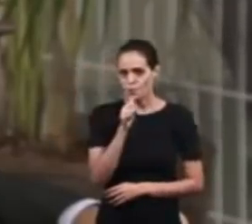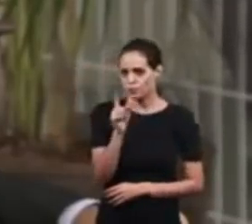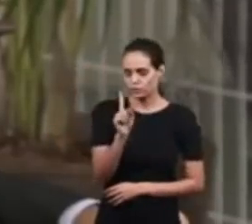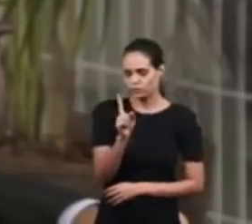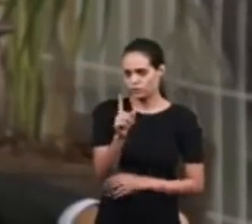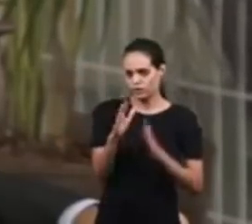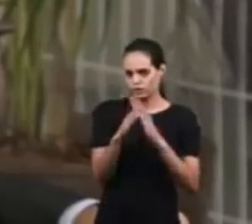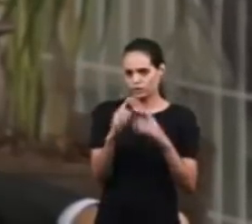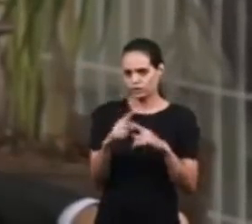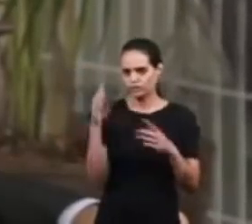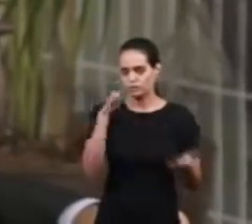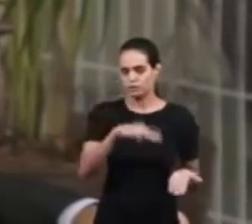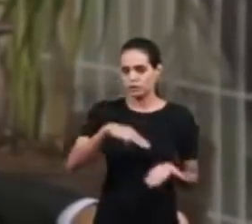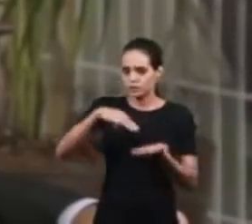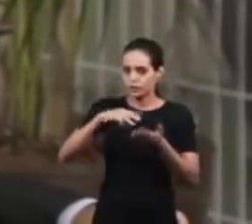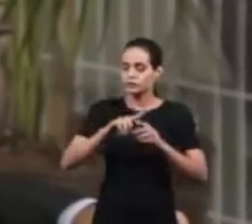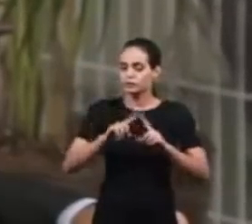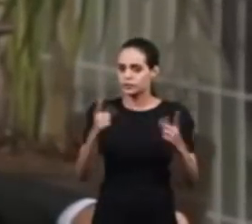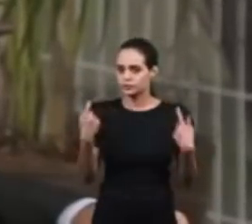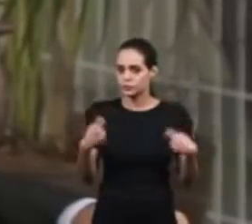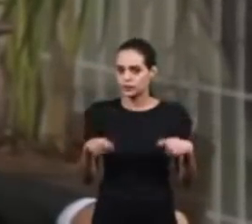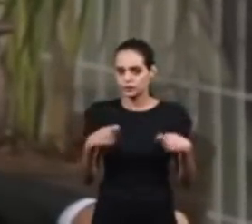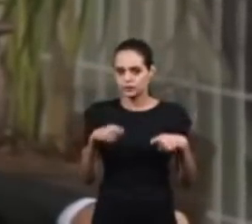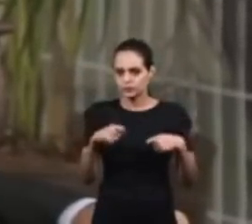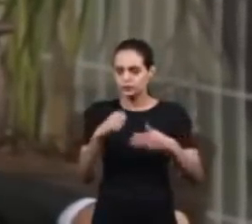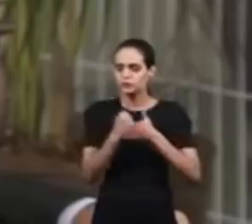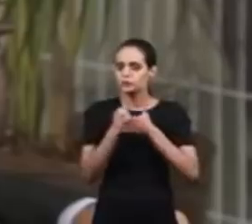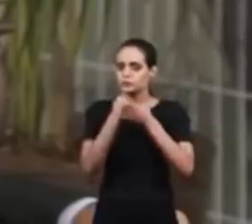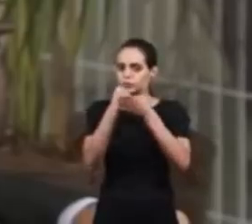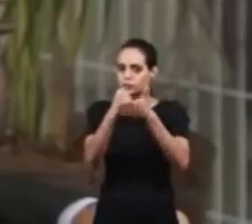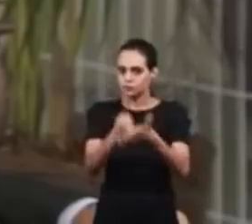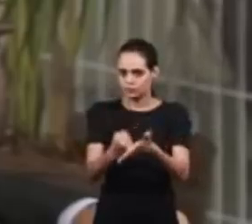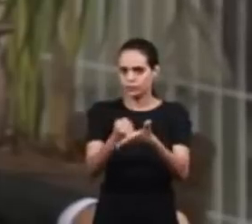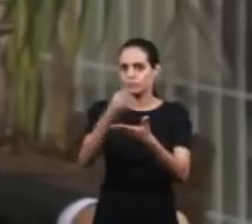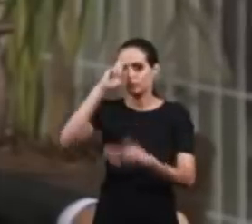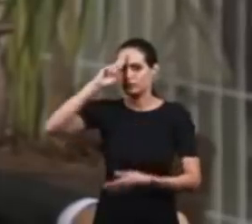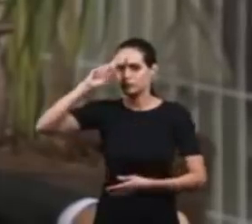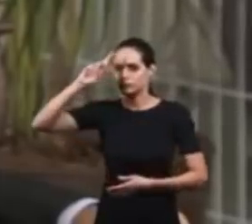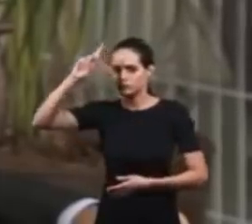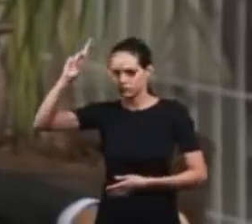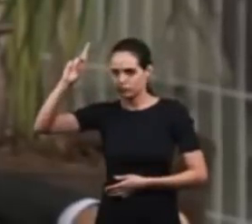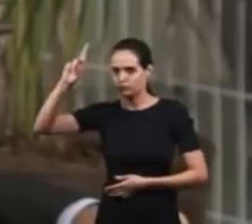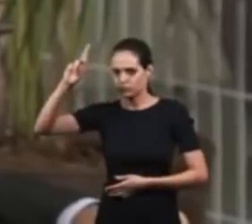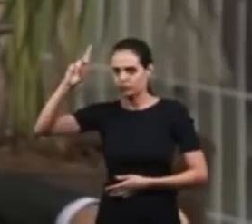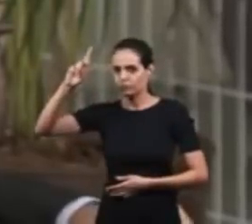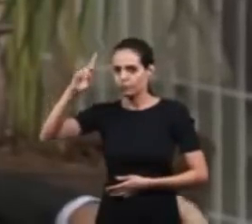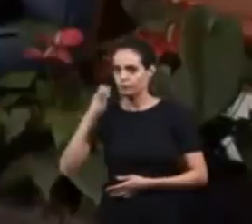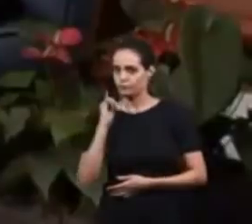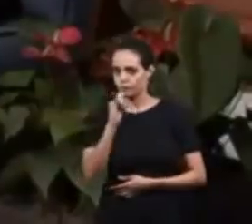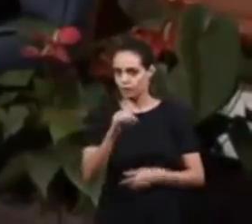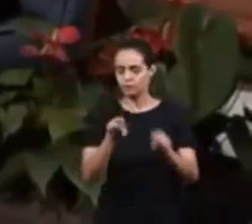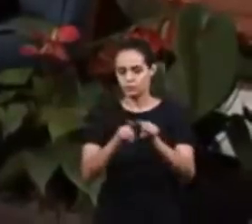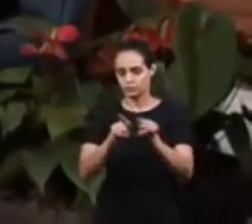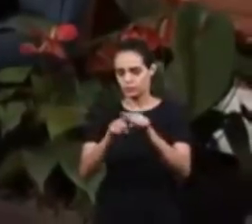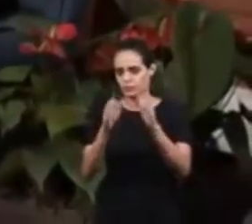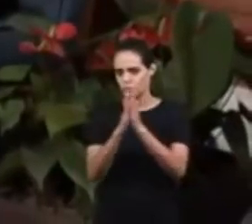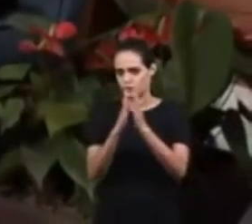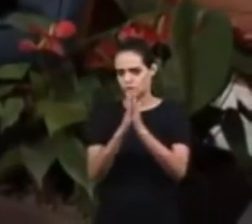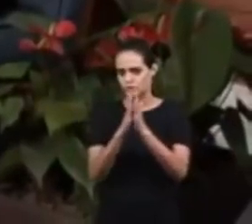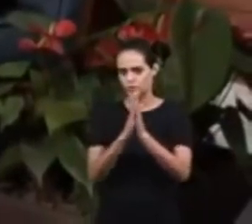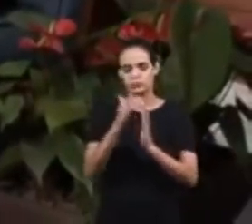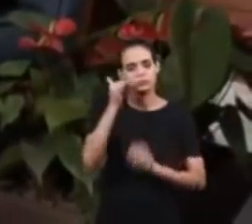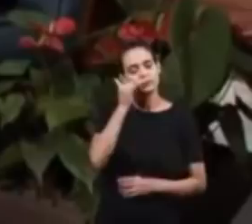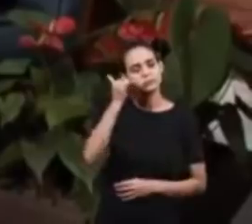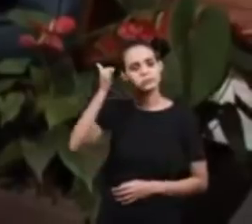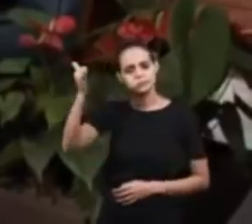of the Maranatha Christian Church And need a word from the Lord or even a prayer You can call this number